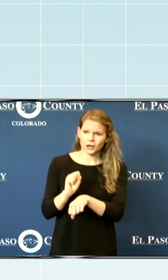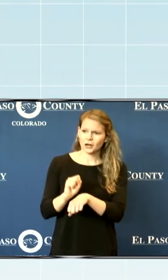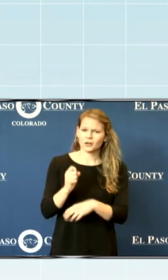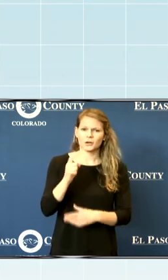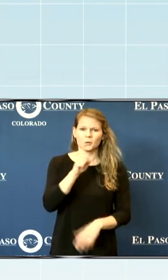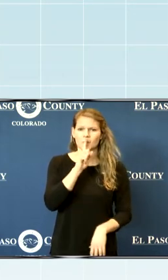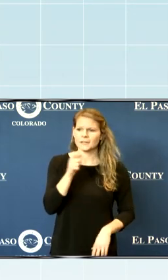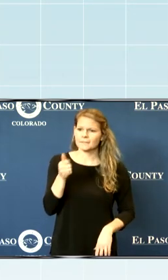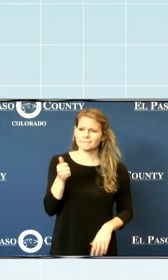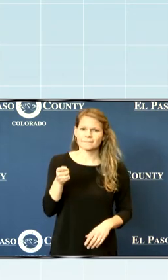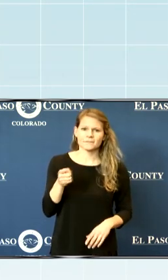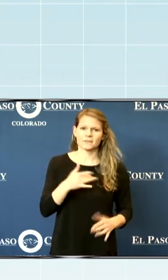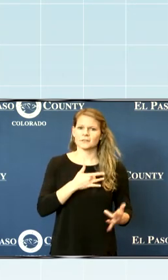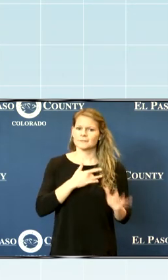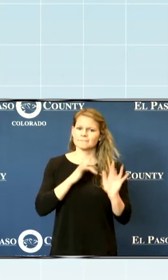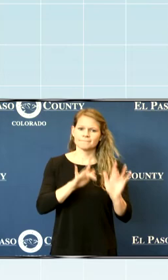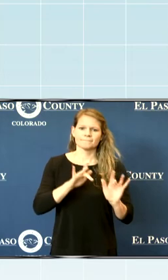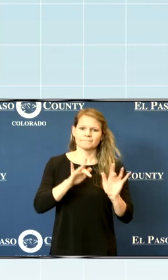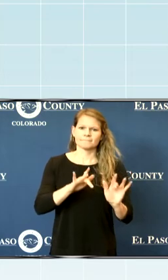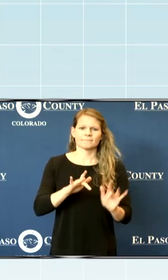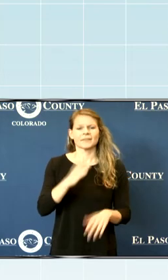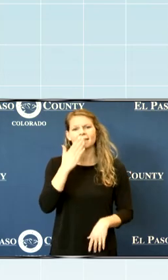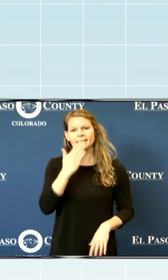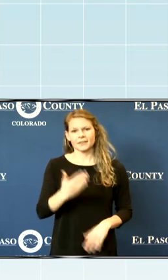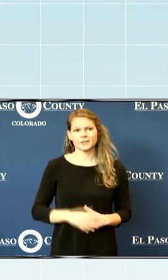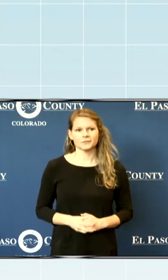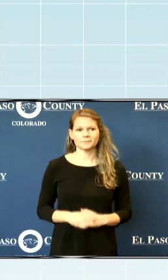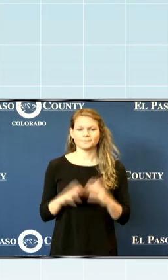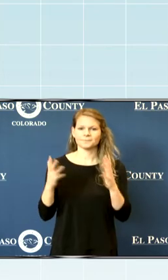compassion that you show all of our nonprofits. Thank you, Cammie.